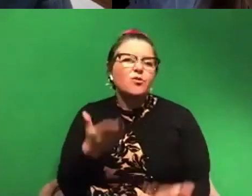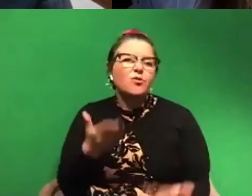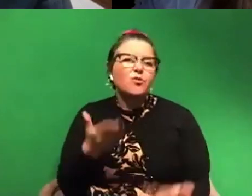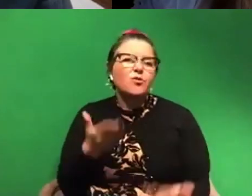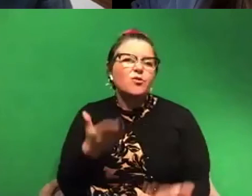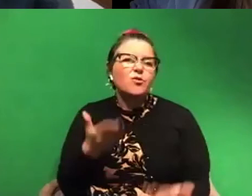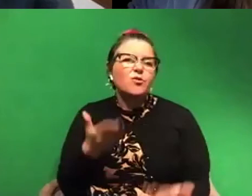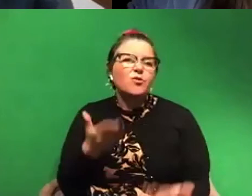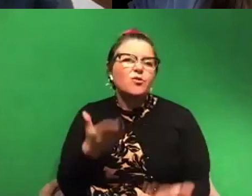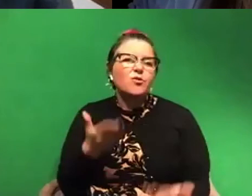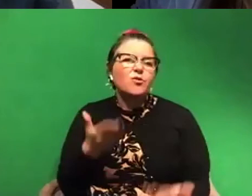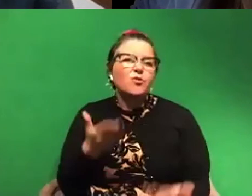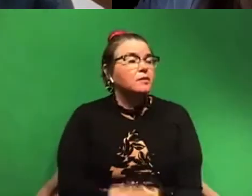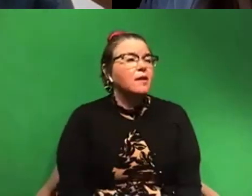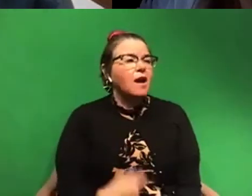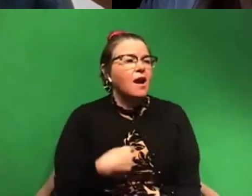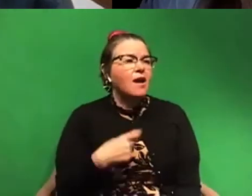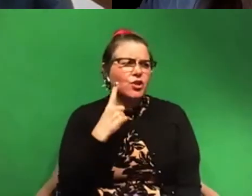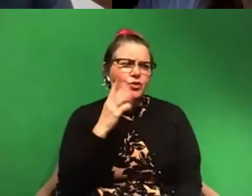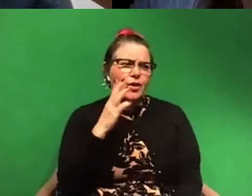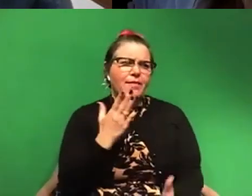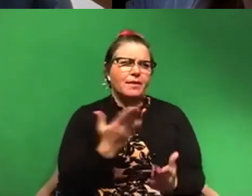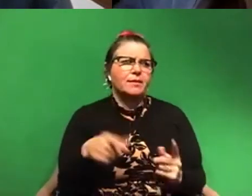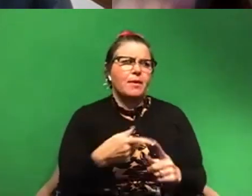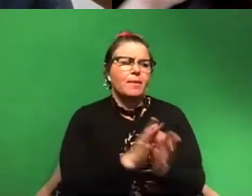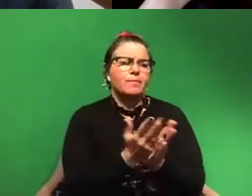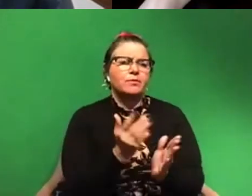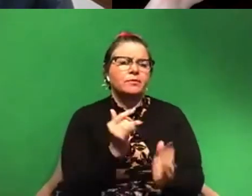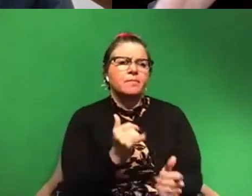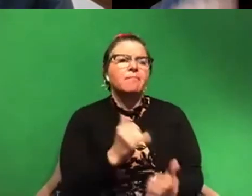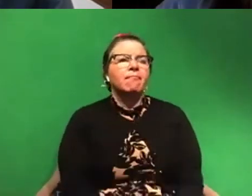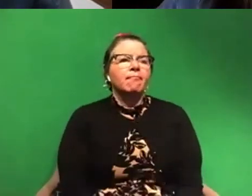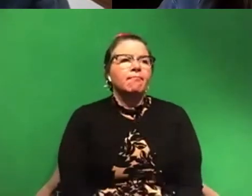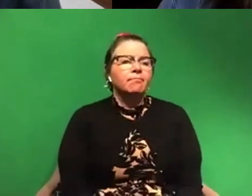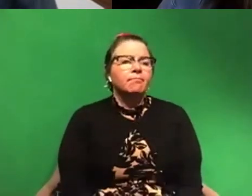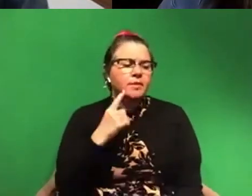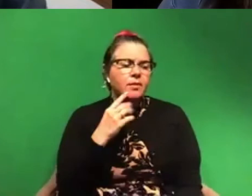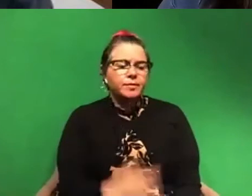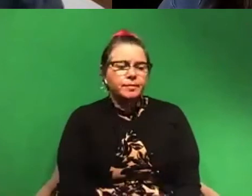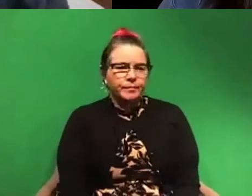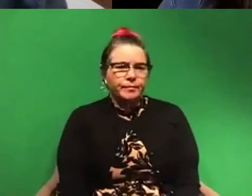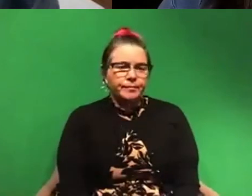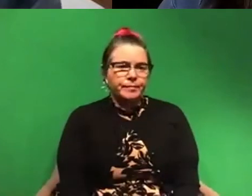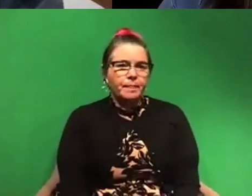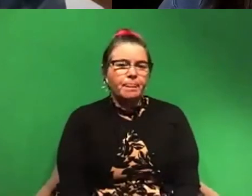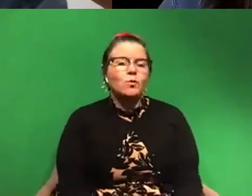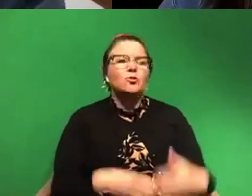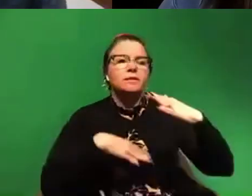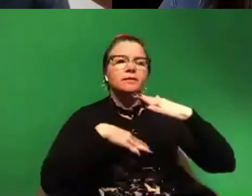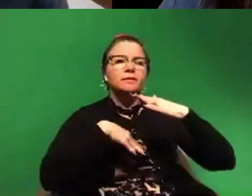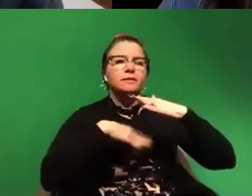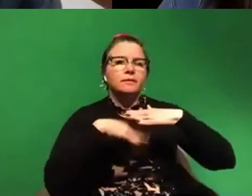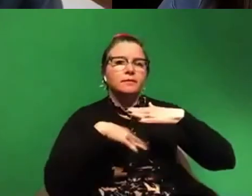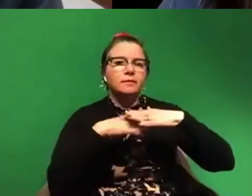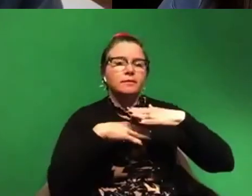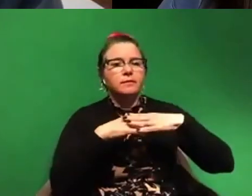that really great things about that book too. So that sounds good. Okay. So we try to keep Neil. Yeah. Uh, Neil Shubin. Is